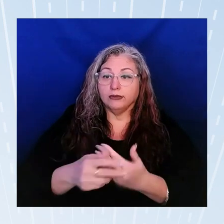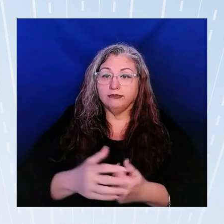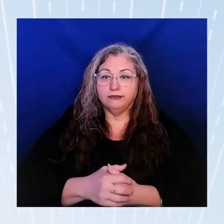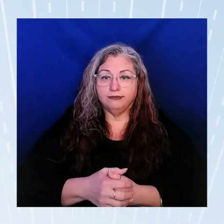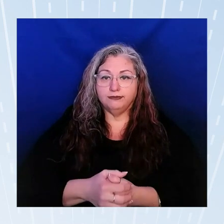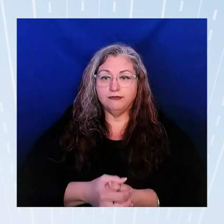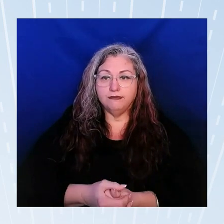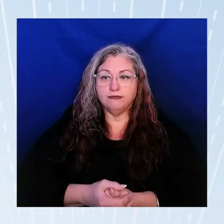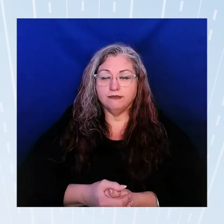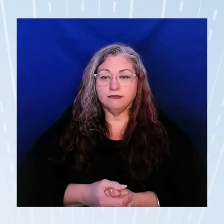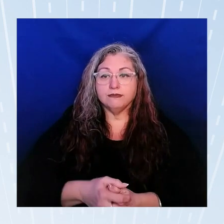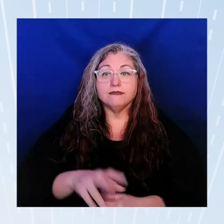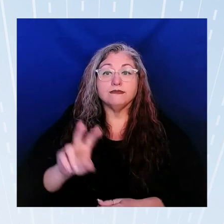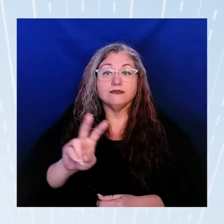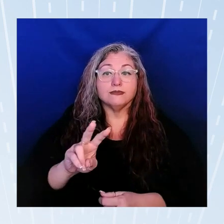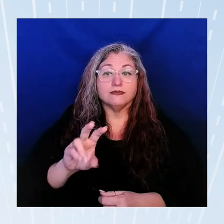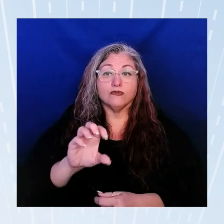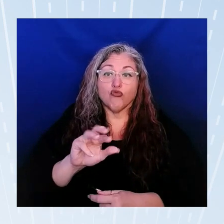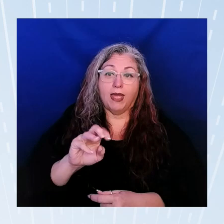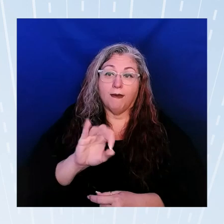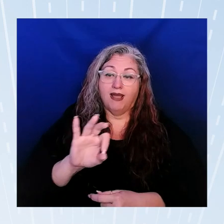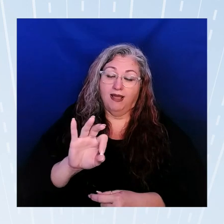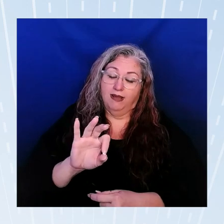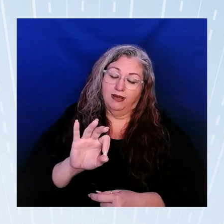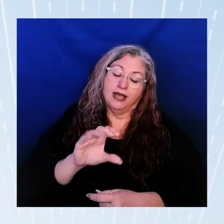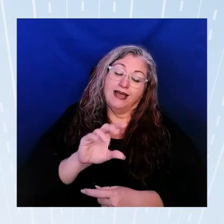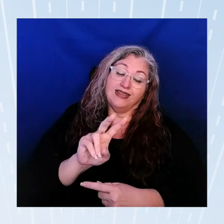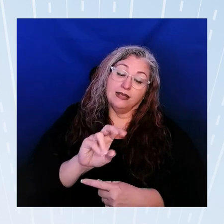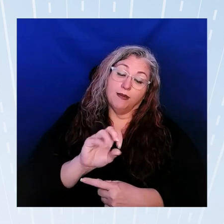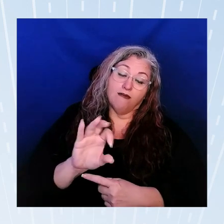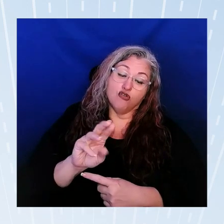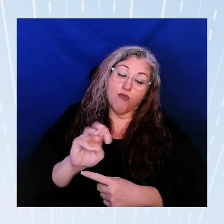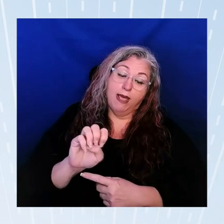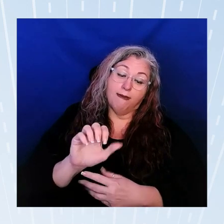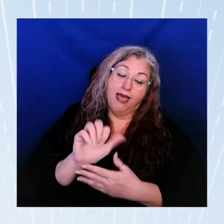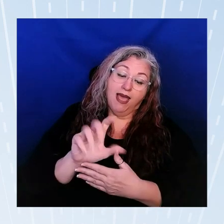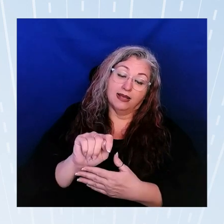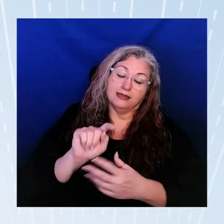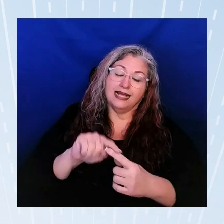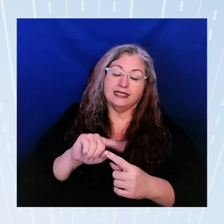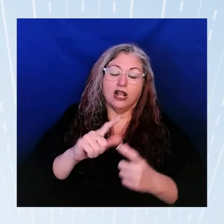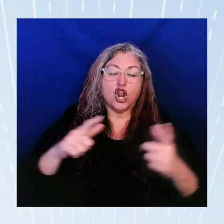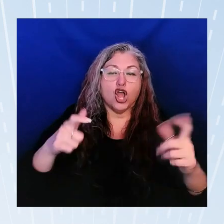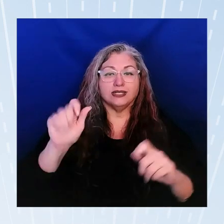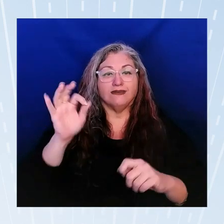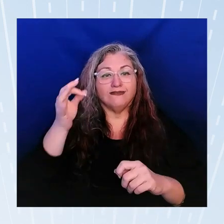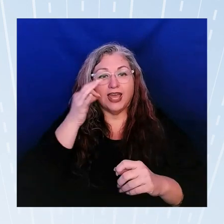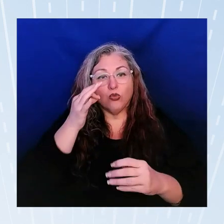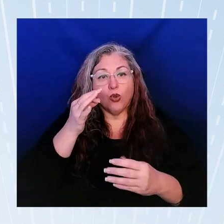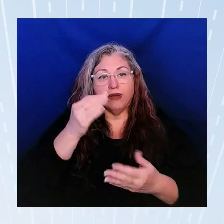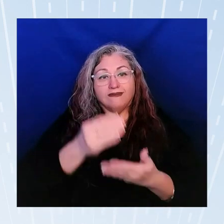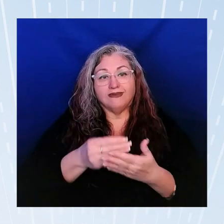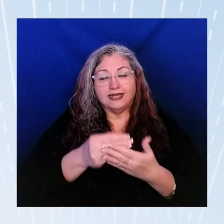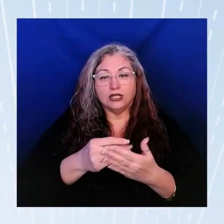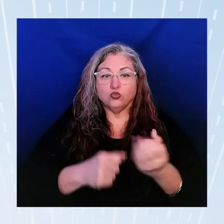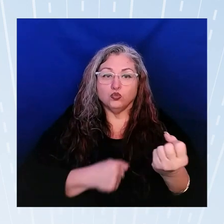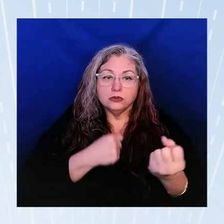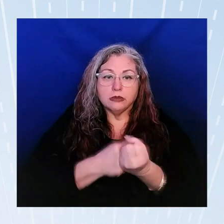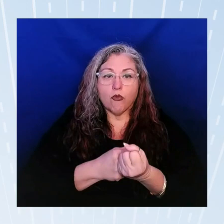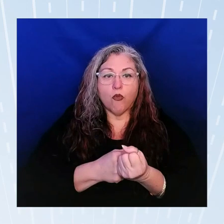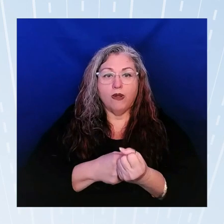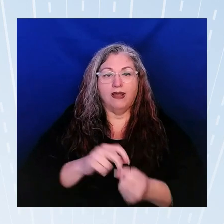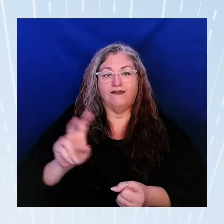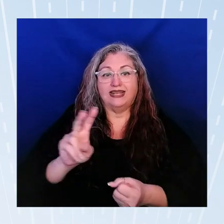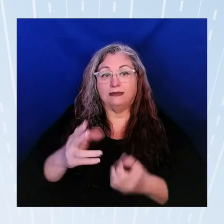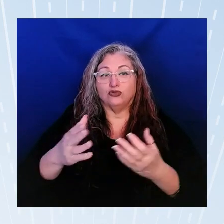the victims of crime act is the largest federal funding source supporting victim services in the